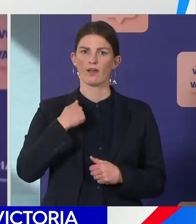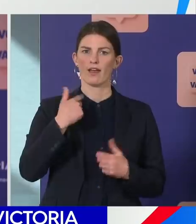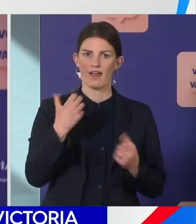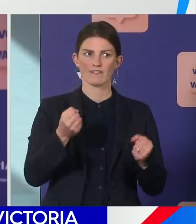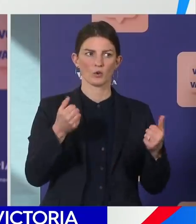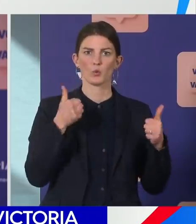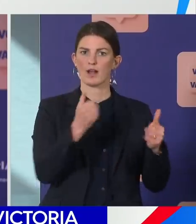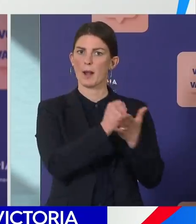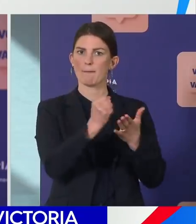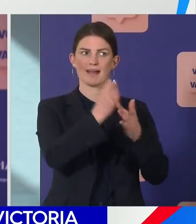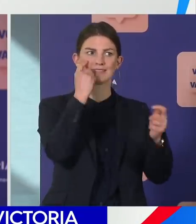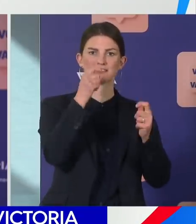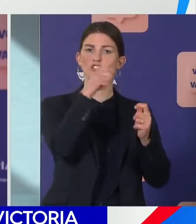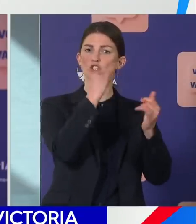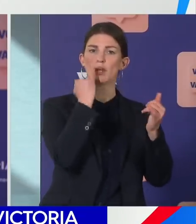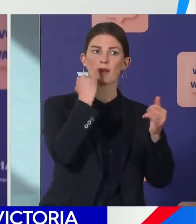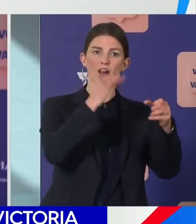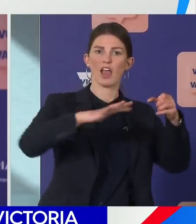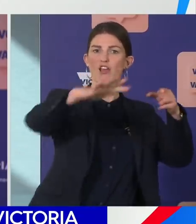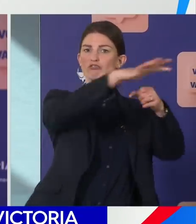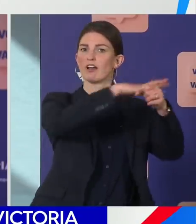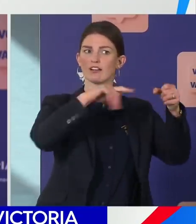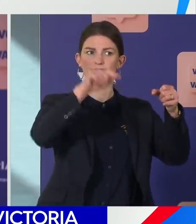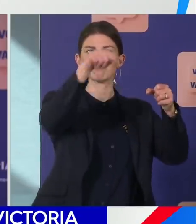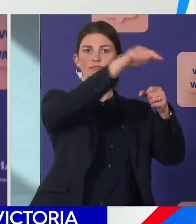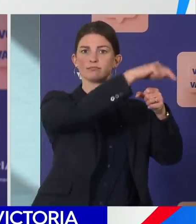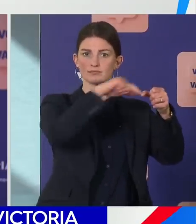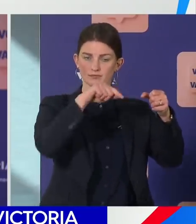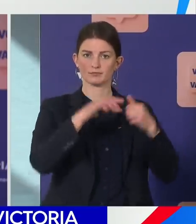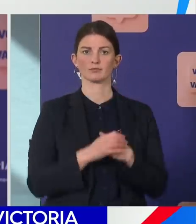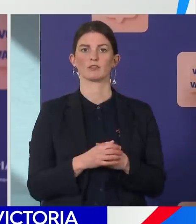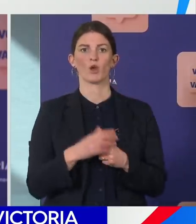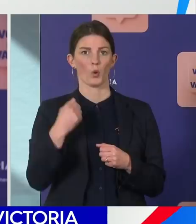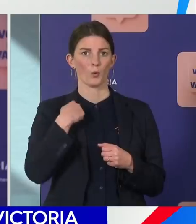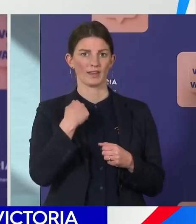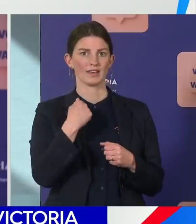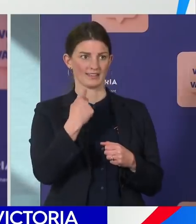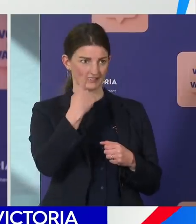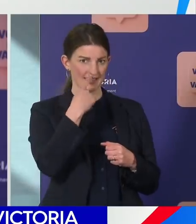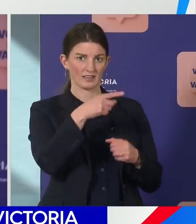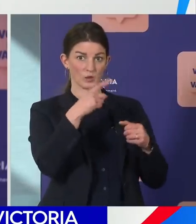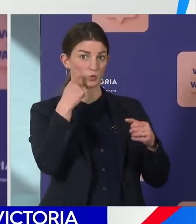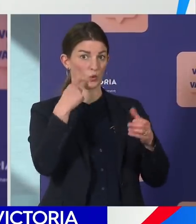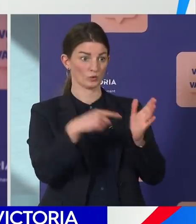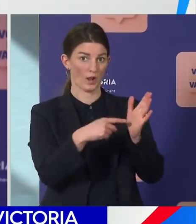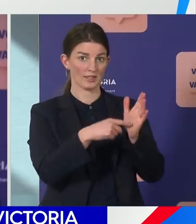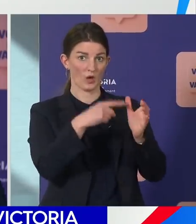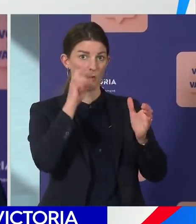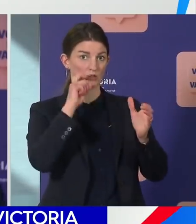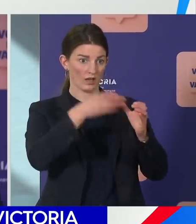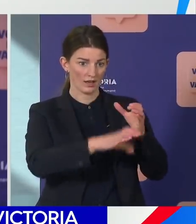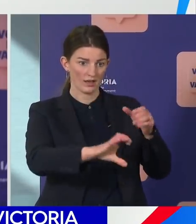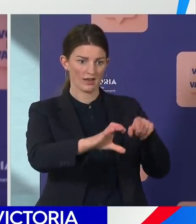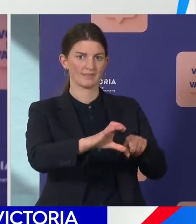We had, on the back of the wastewater detection there, saw initial doubling of testing, which